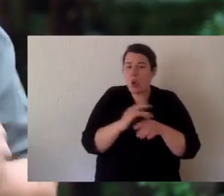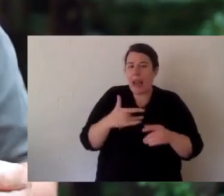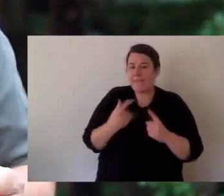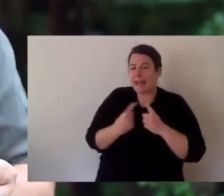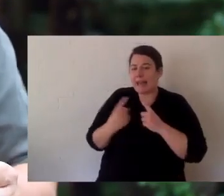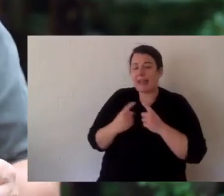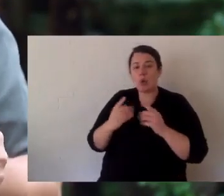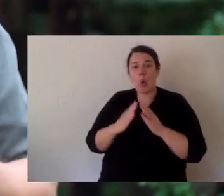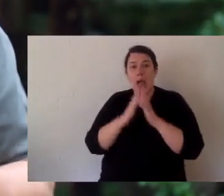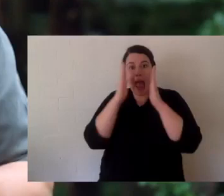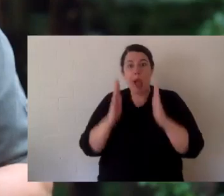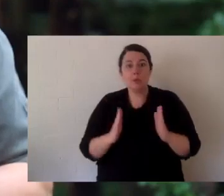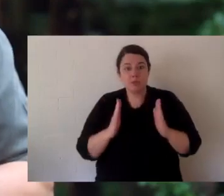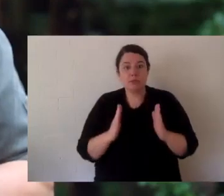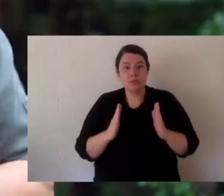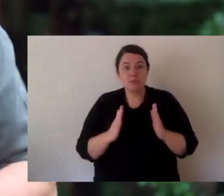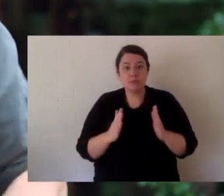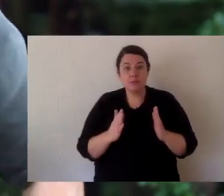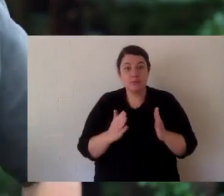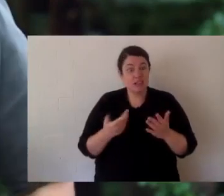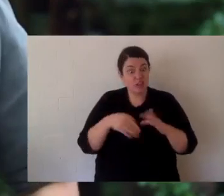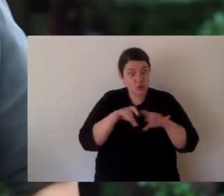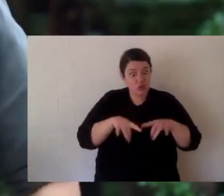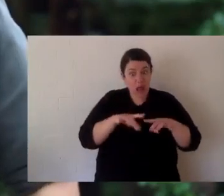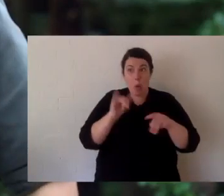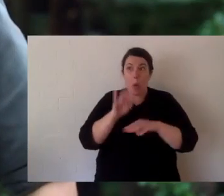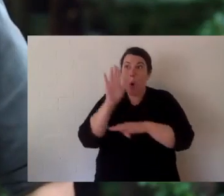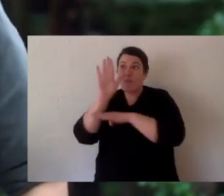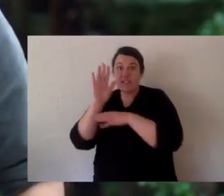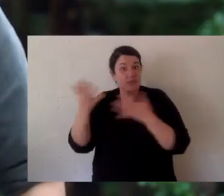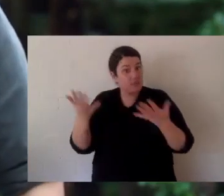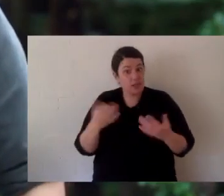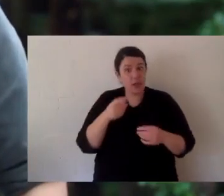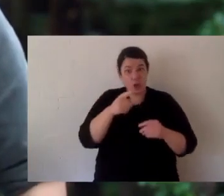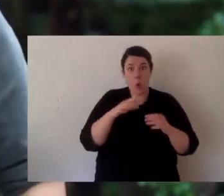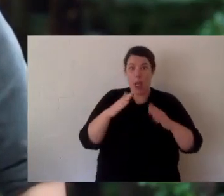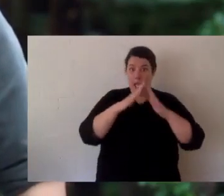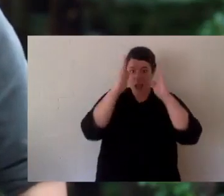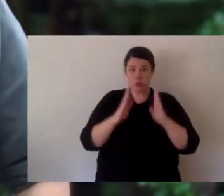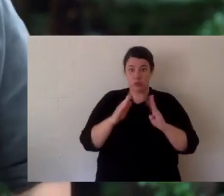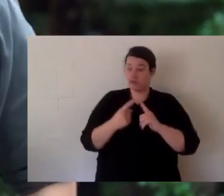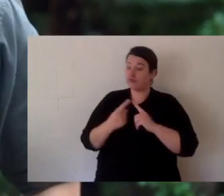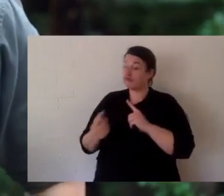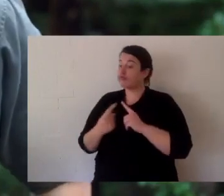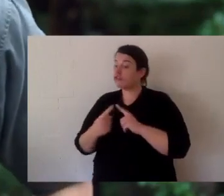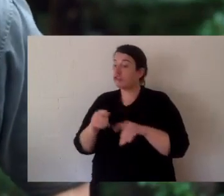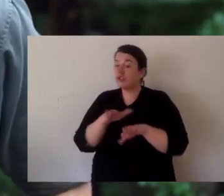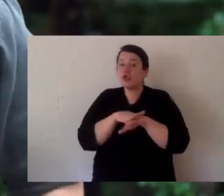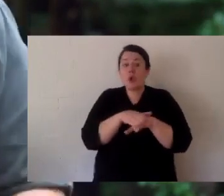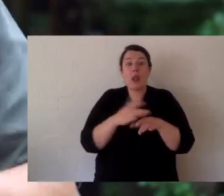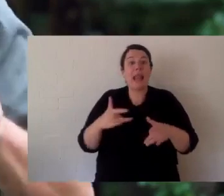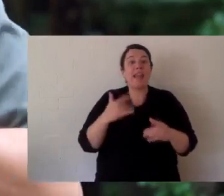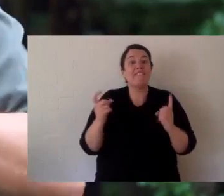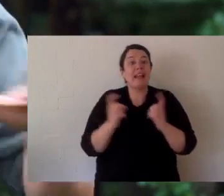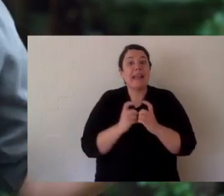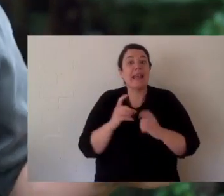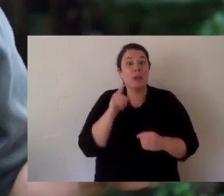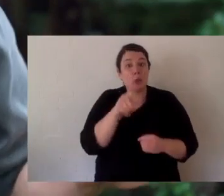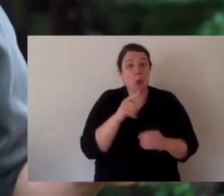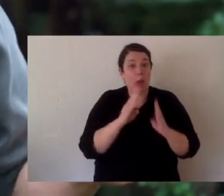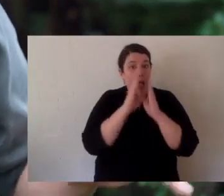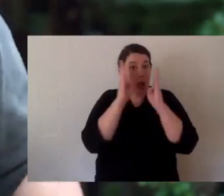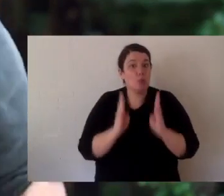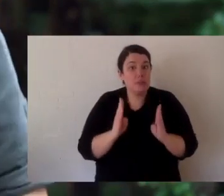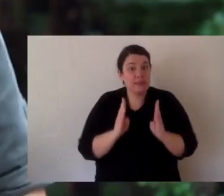thing I want you to do, I want you to find the turtle that lives closest to you. I don't even care if you're in Australia, anywhere in the